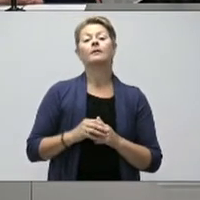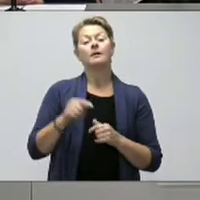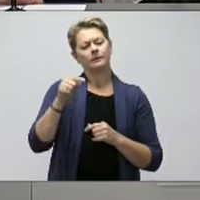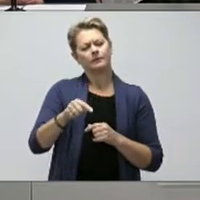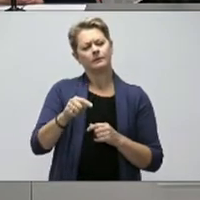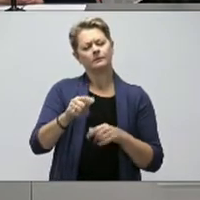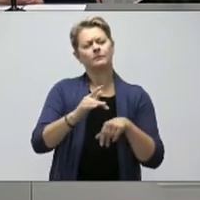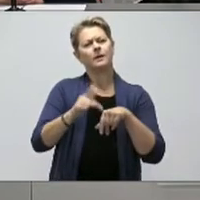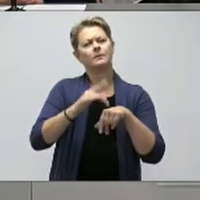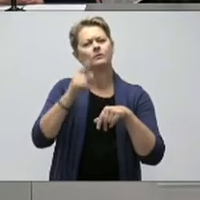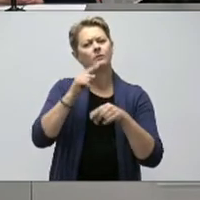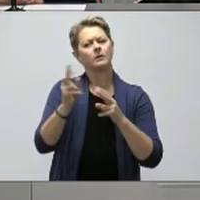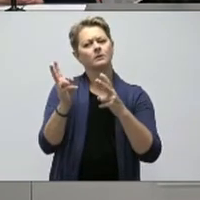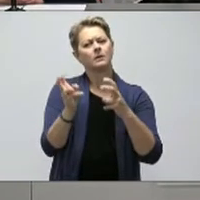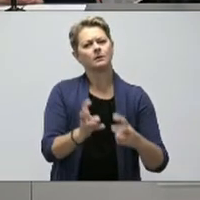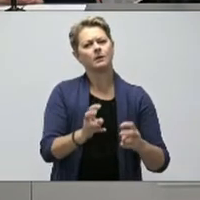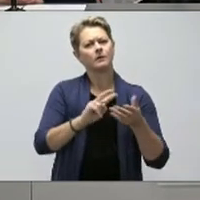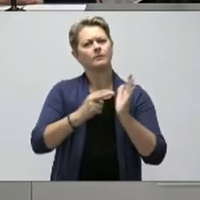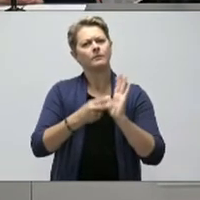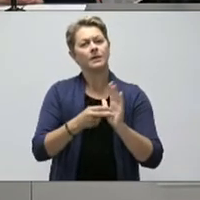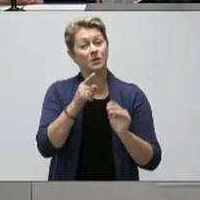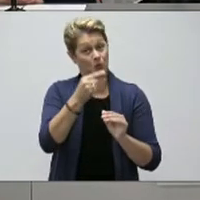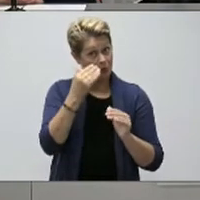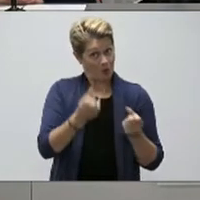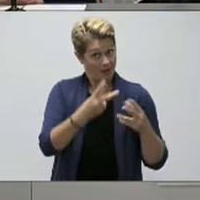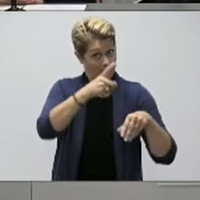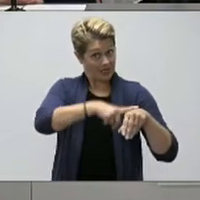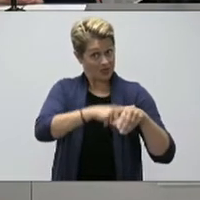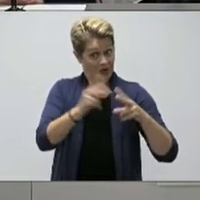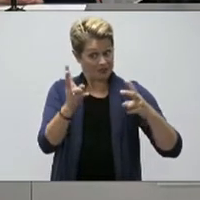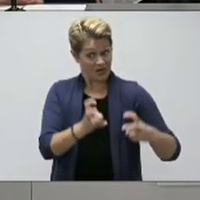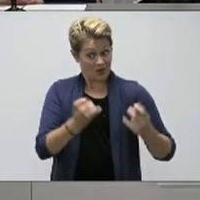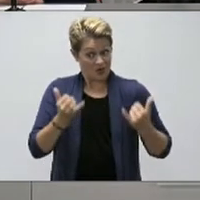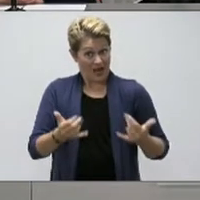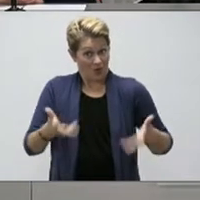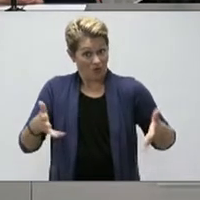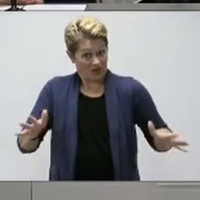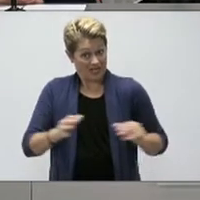download, do you have any idea how many times it's been downloaded in this province?